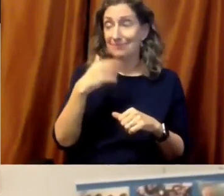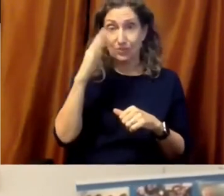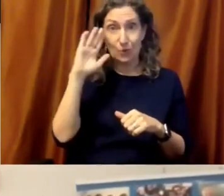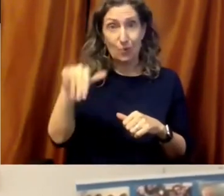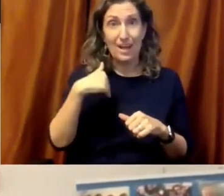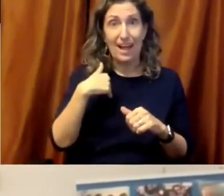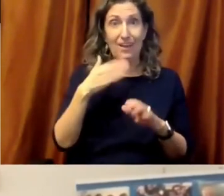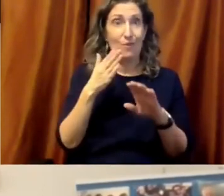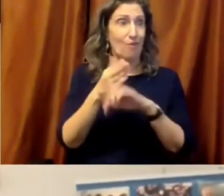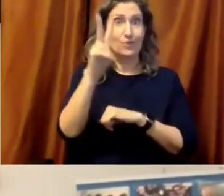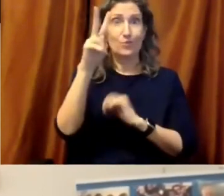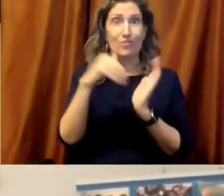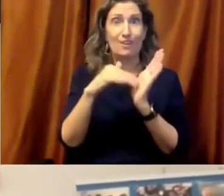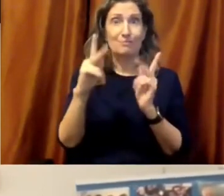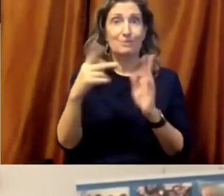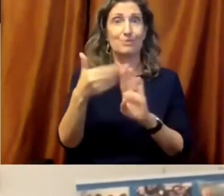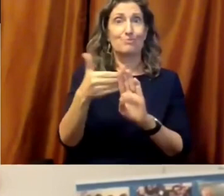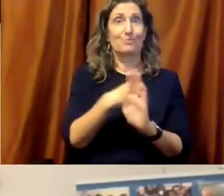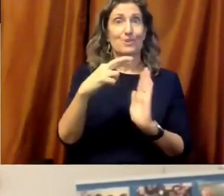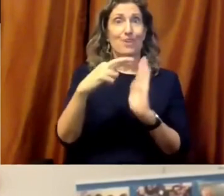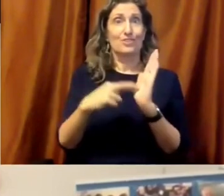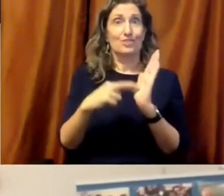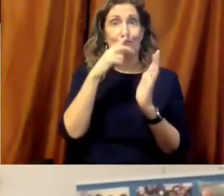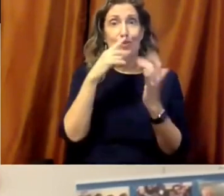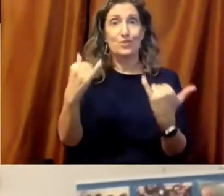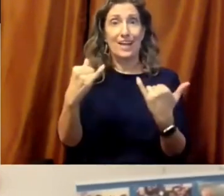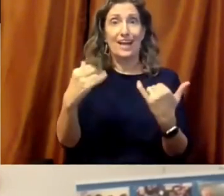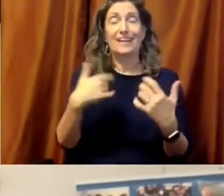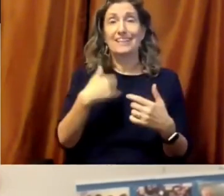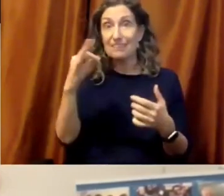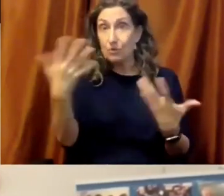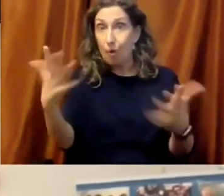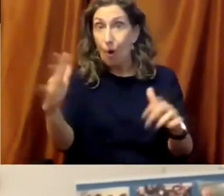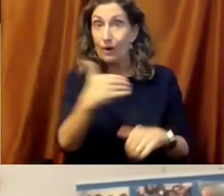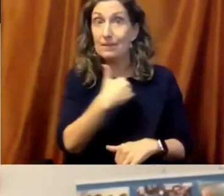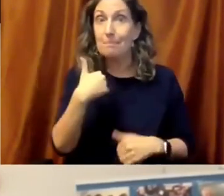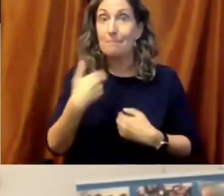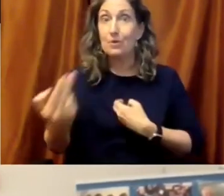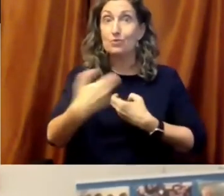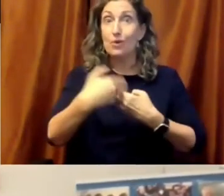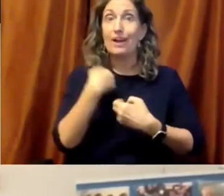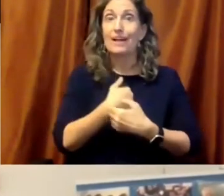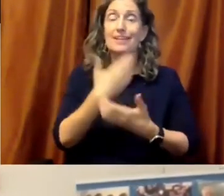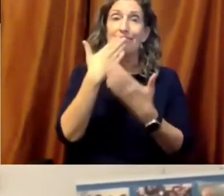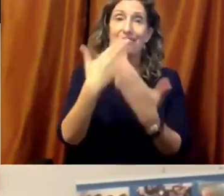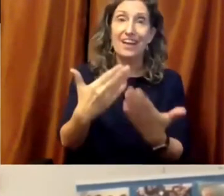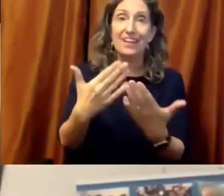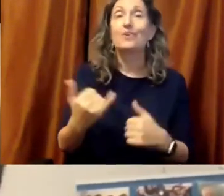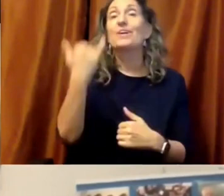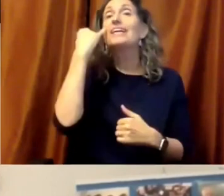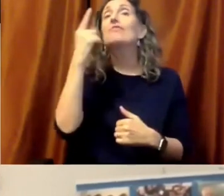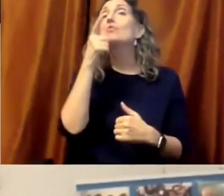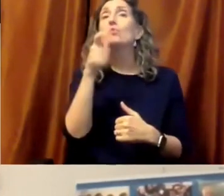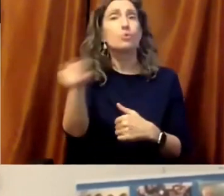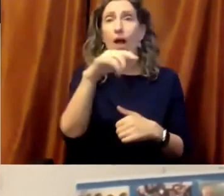you make these kinds of programs possible. For those of you who are learning with us today and are appreciating what you're seeing. There's